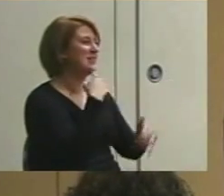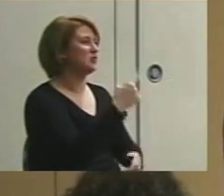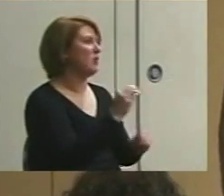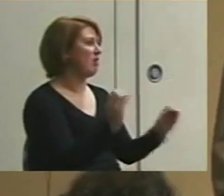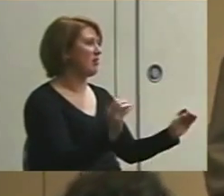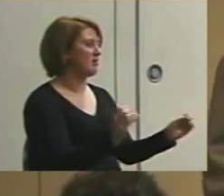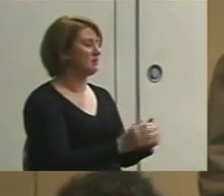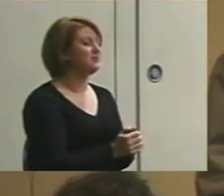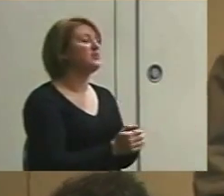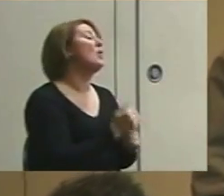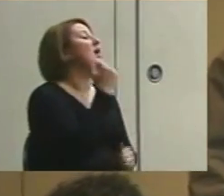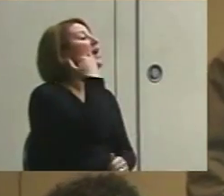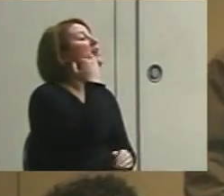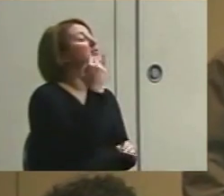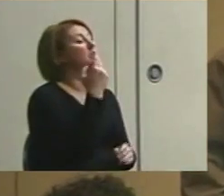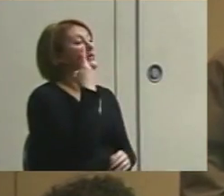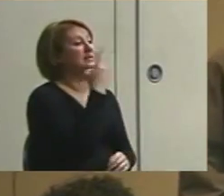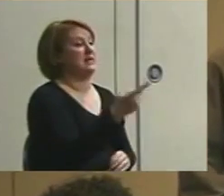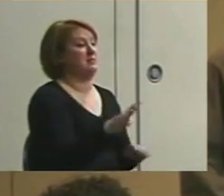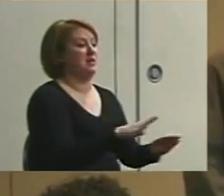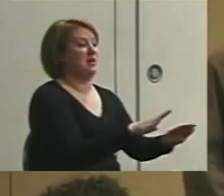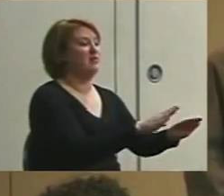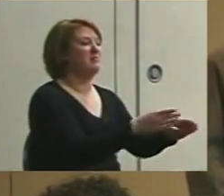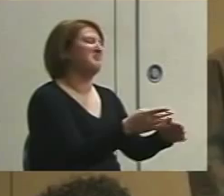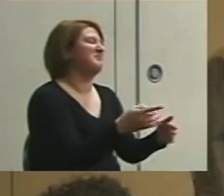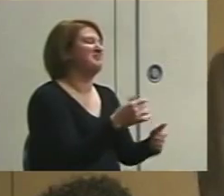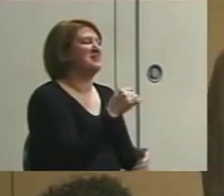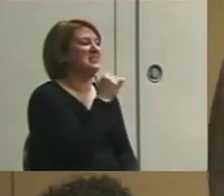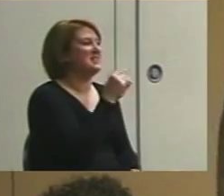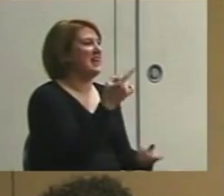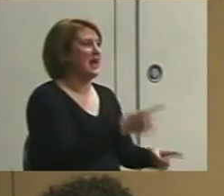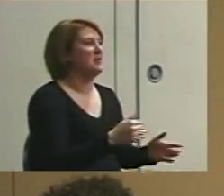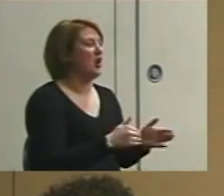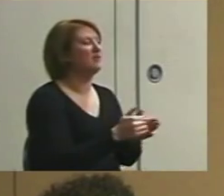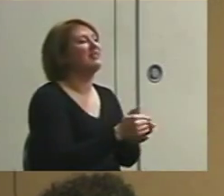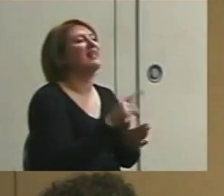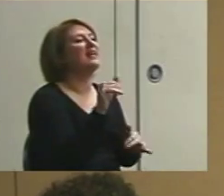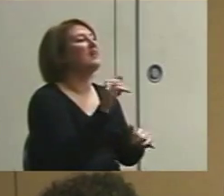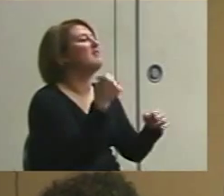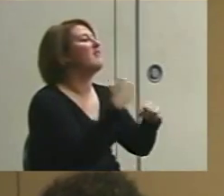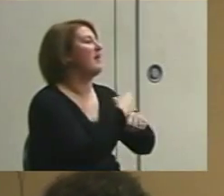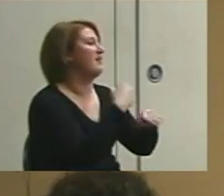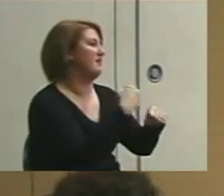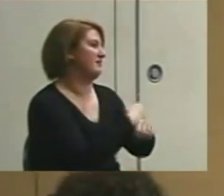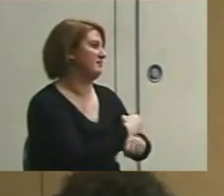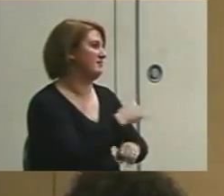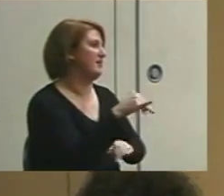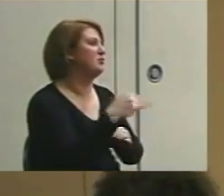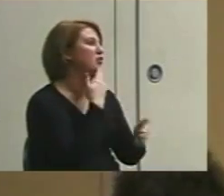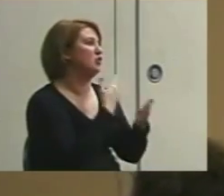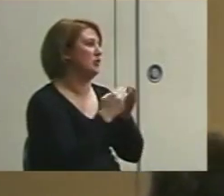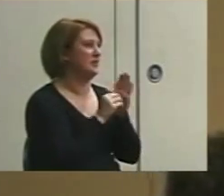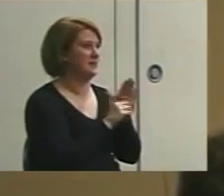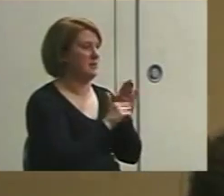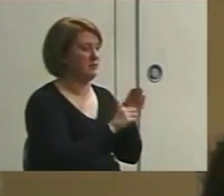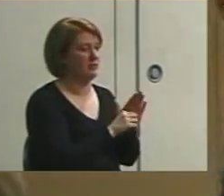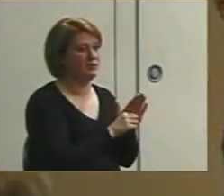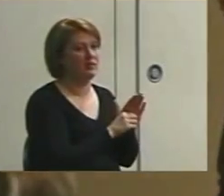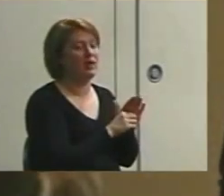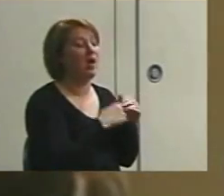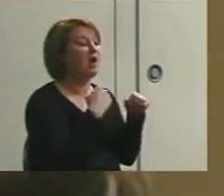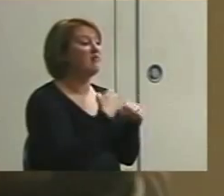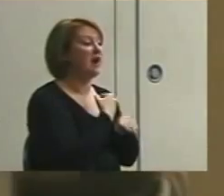behavior that you see kids doing, but it only happens rarely, fighting is a great one. You define fighting as